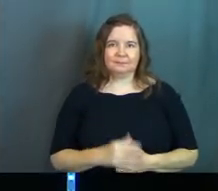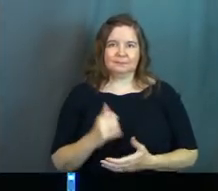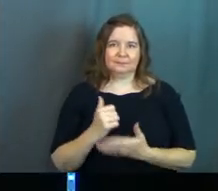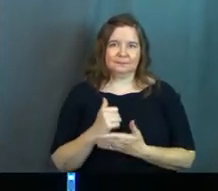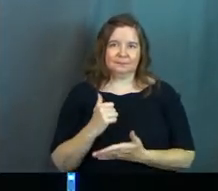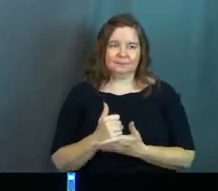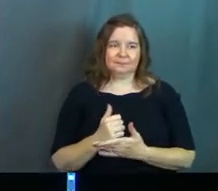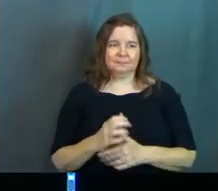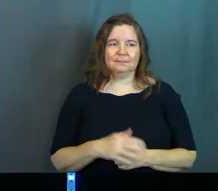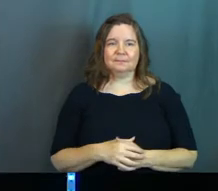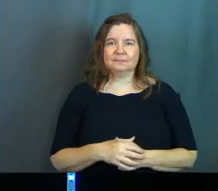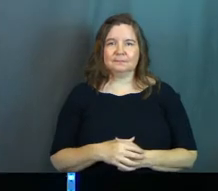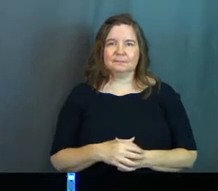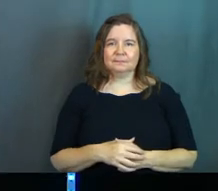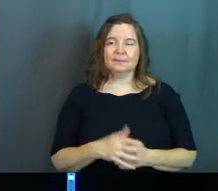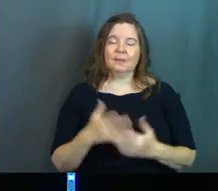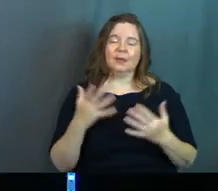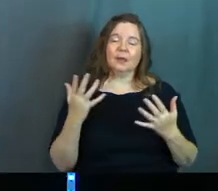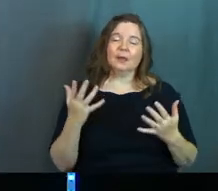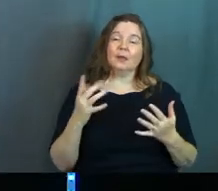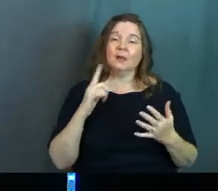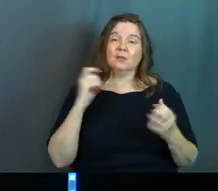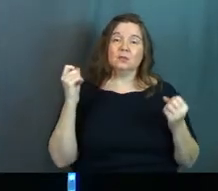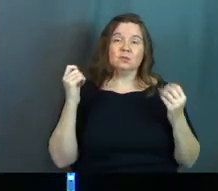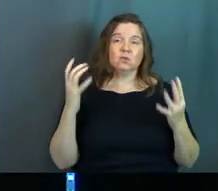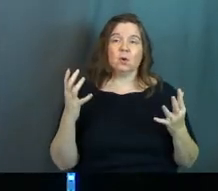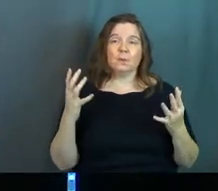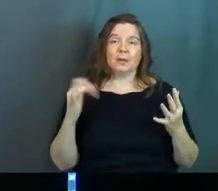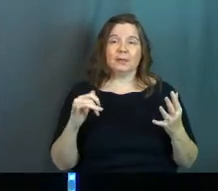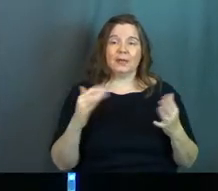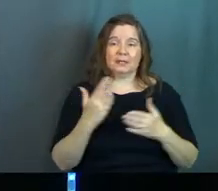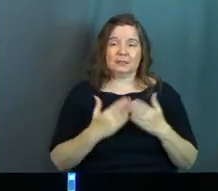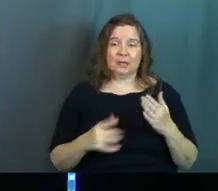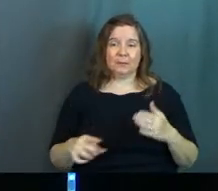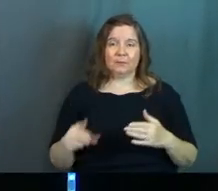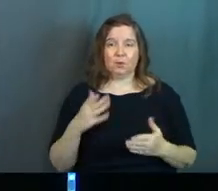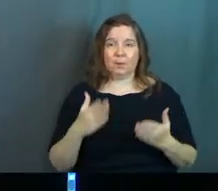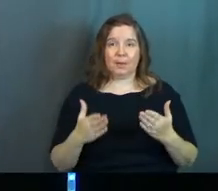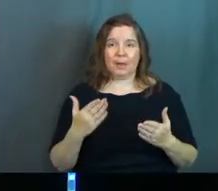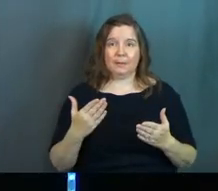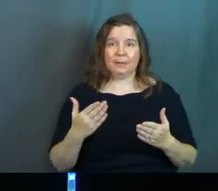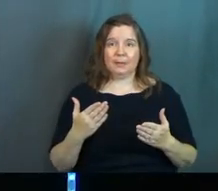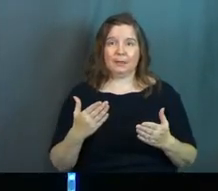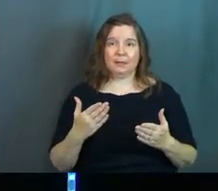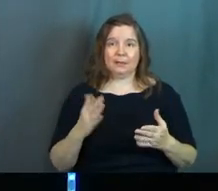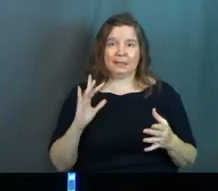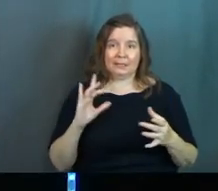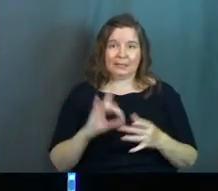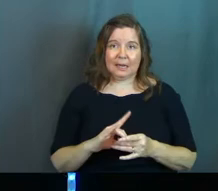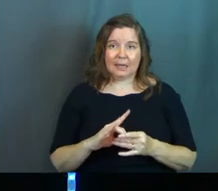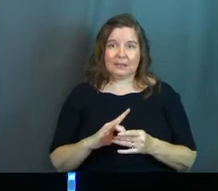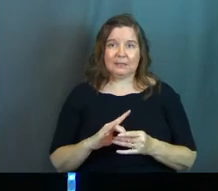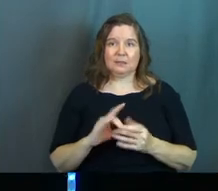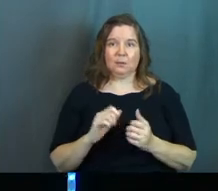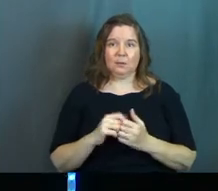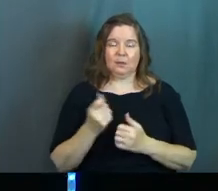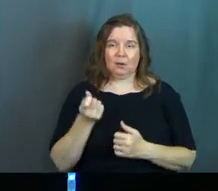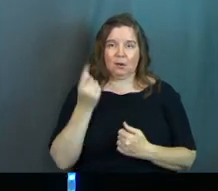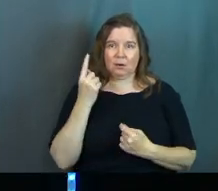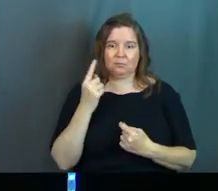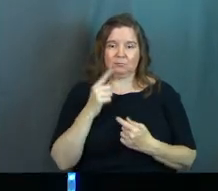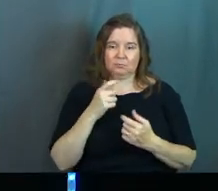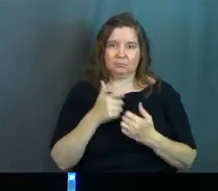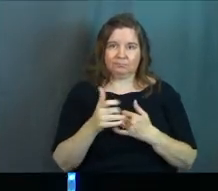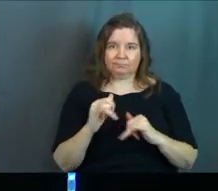Amen. Amen. Um, there's so much that, that some of you might be connecting to in Molly's